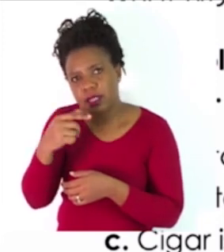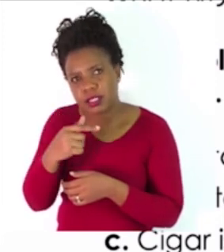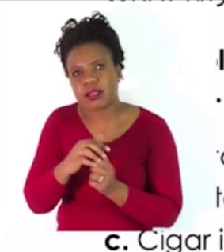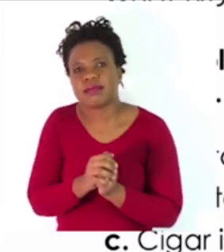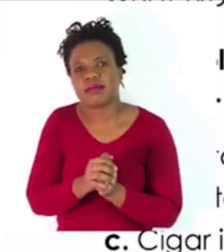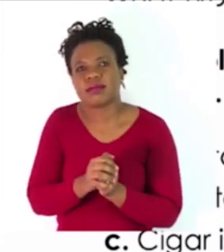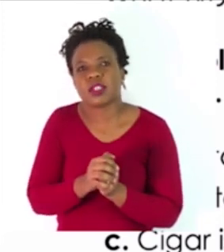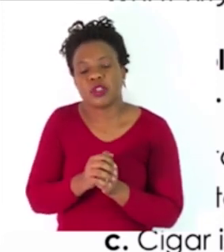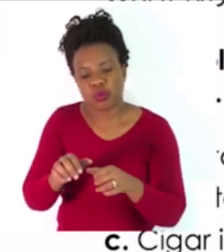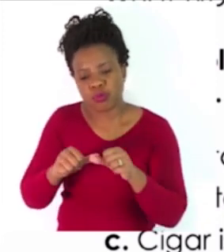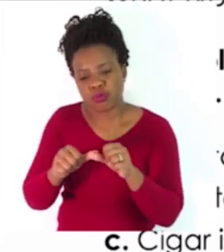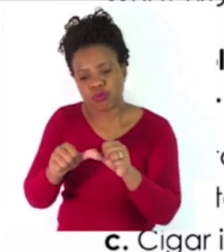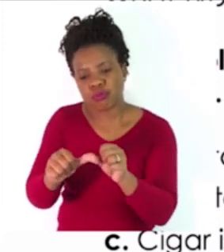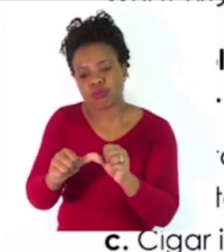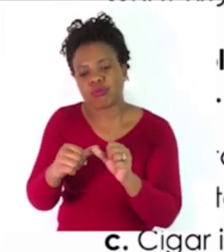the remaining sentences.